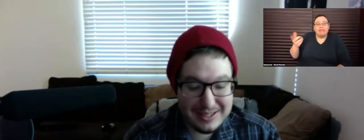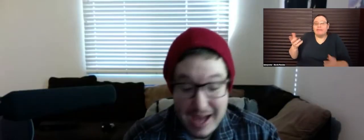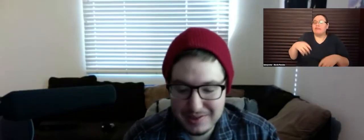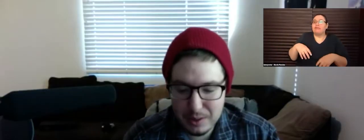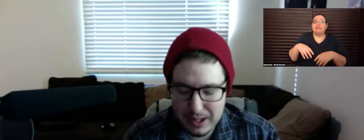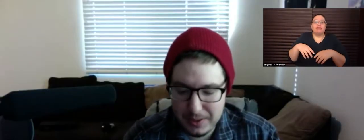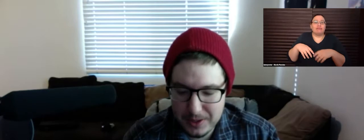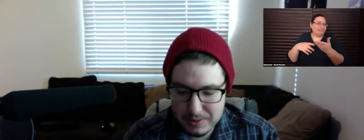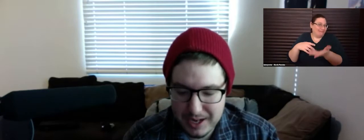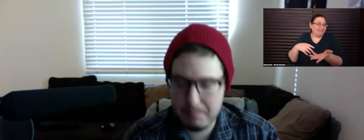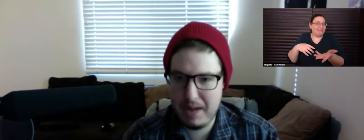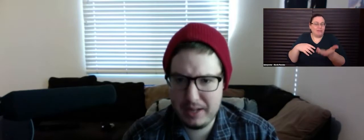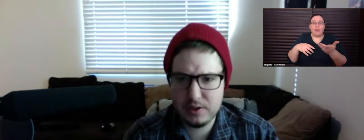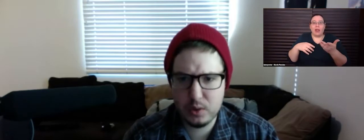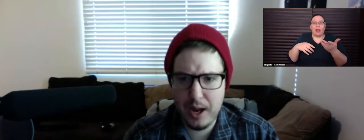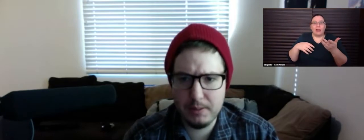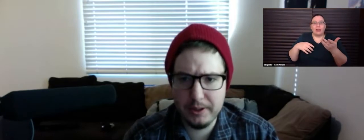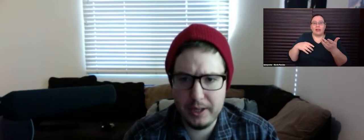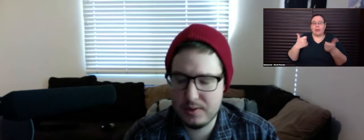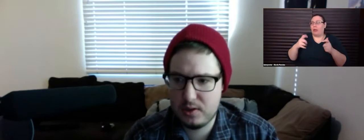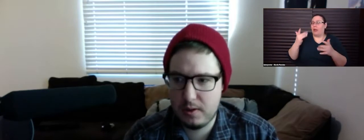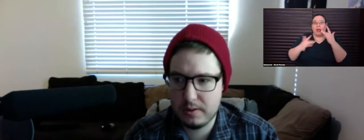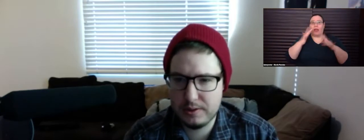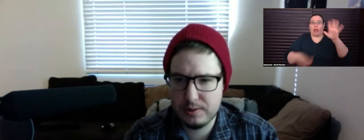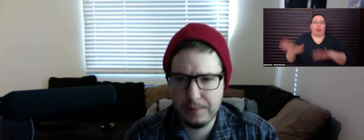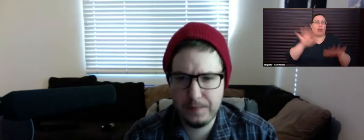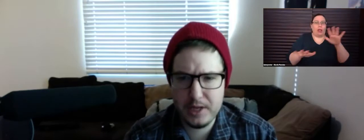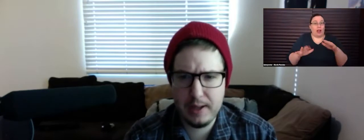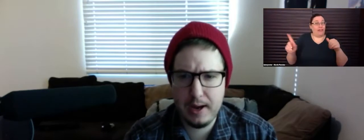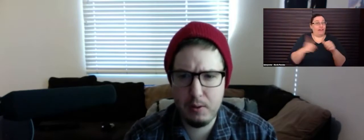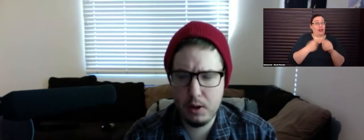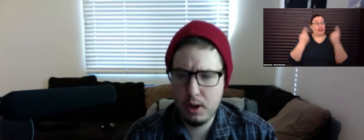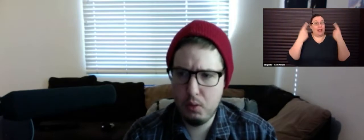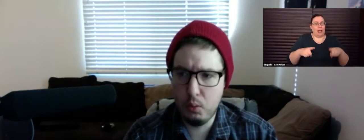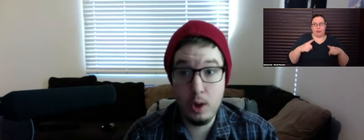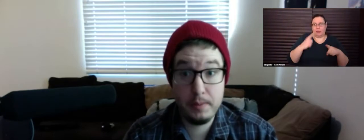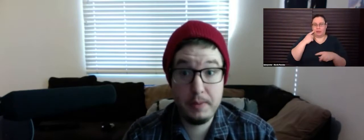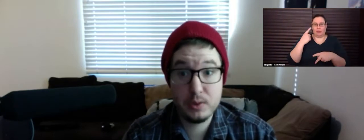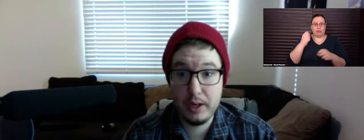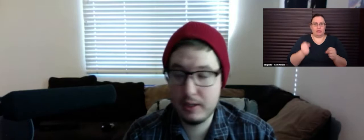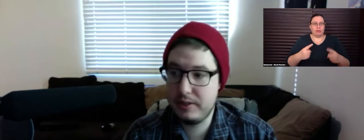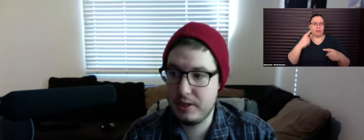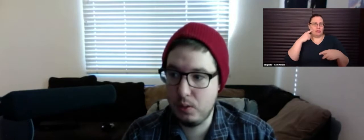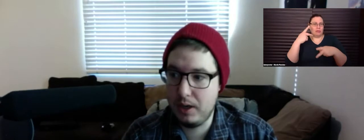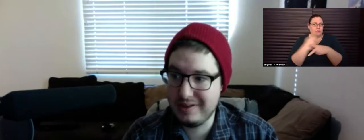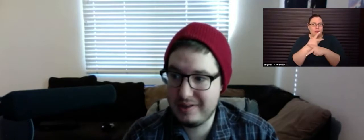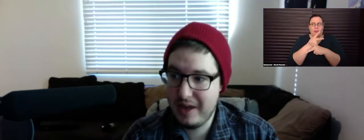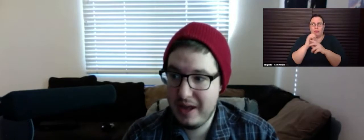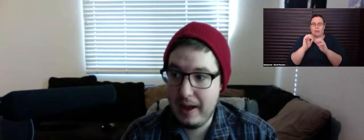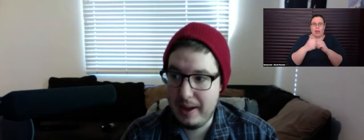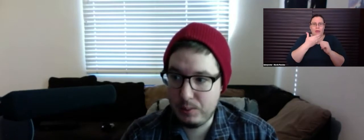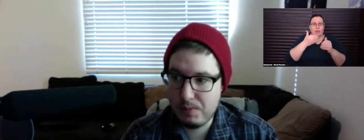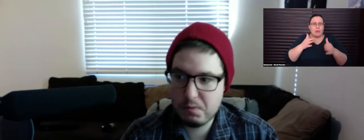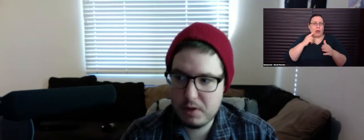uh, yeah. So I think there was kind of a mad scramble at the start to sort of feel out what the best way to continue was.